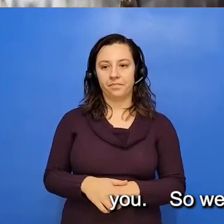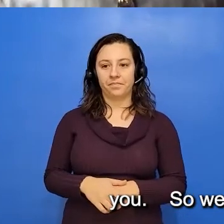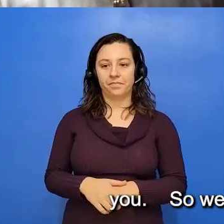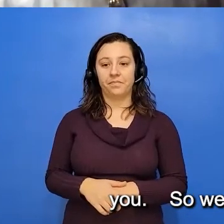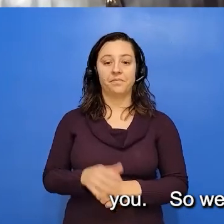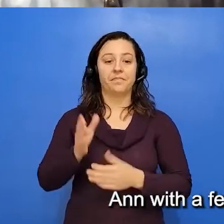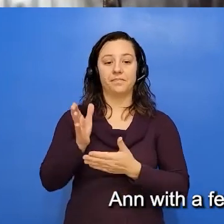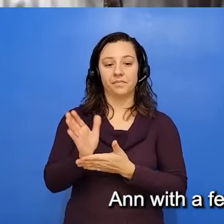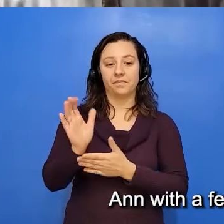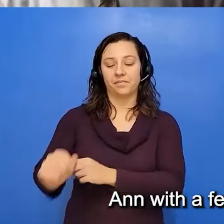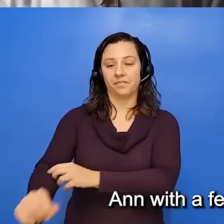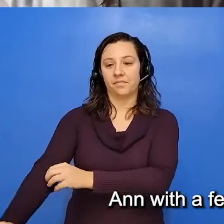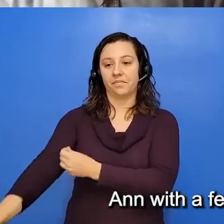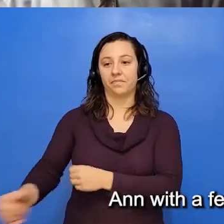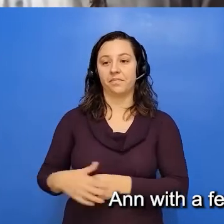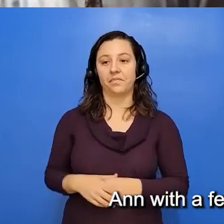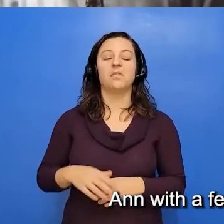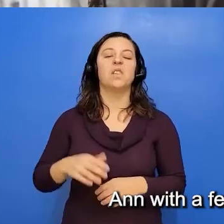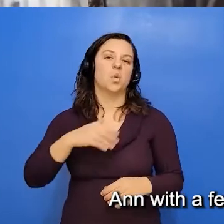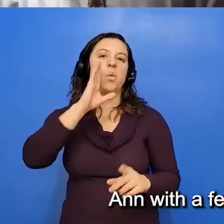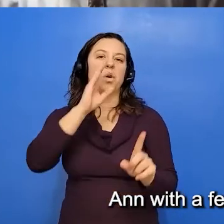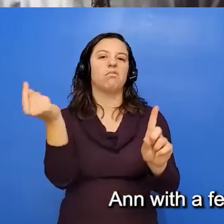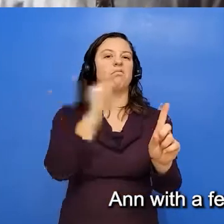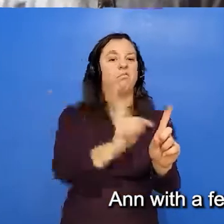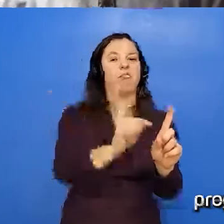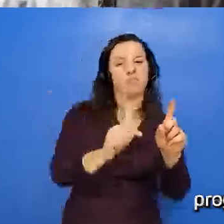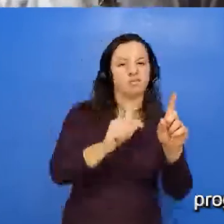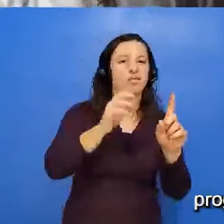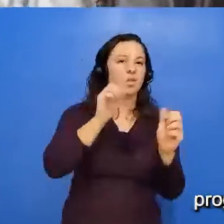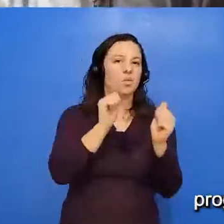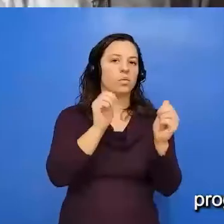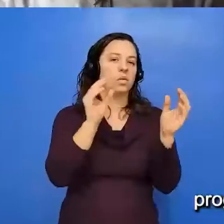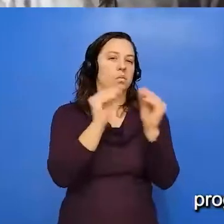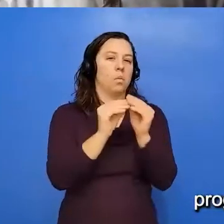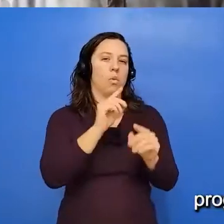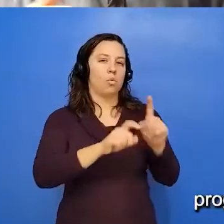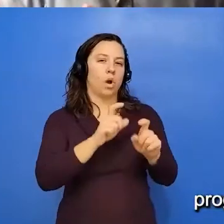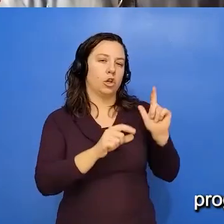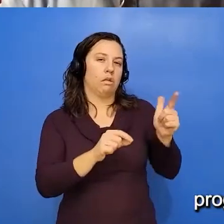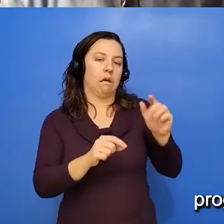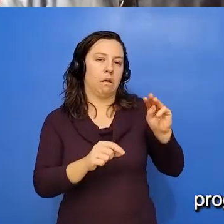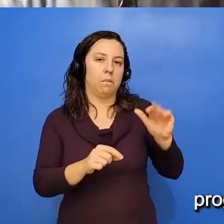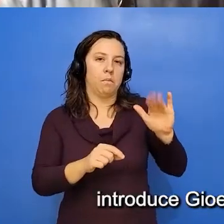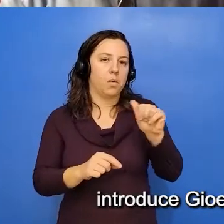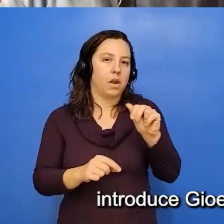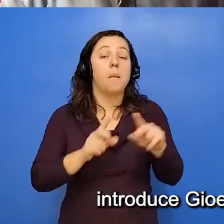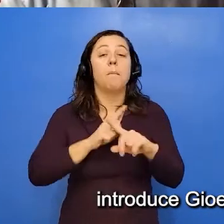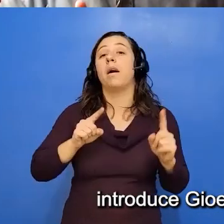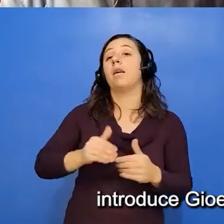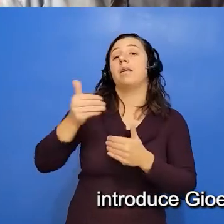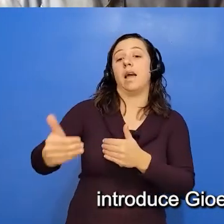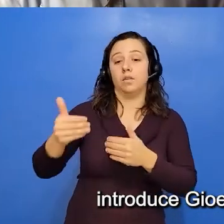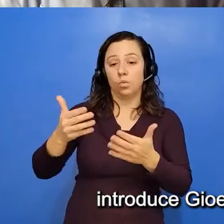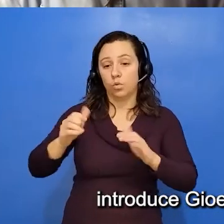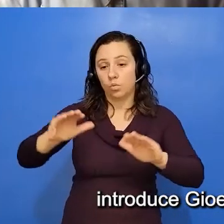I'll come back to you, Marianne, with a few other questions throughout the program. But next, I want to introduce Jolie